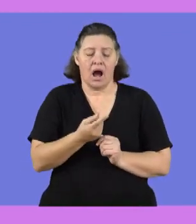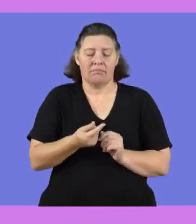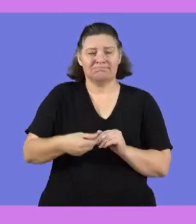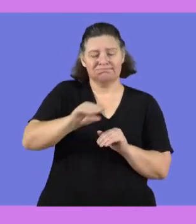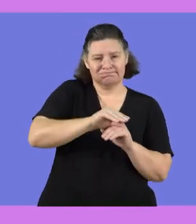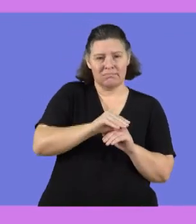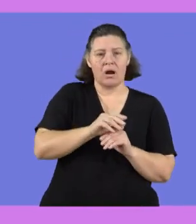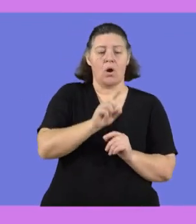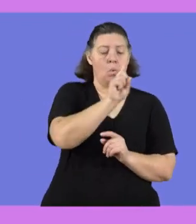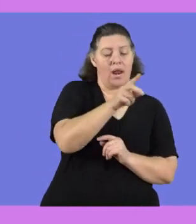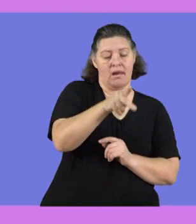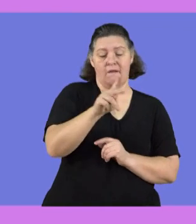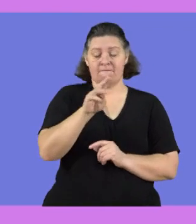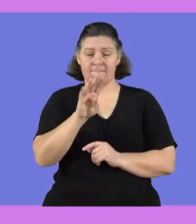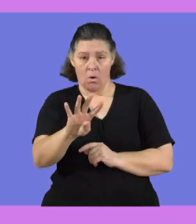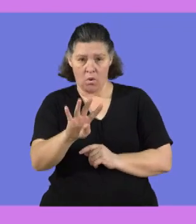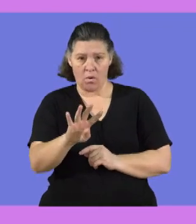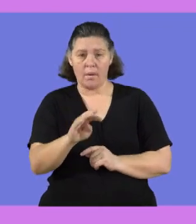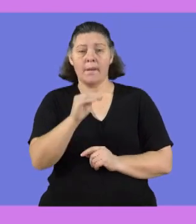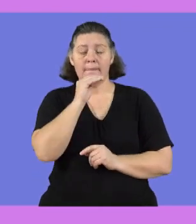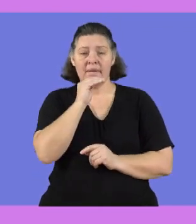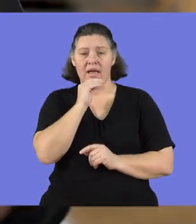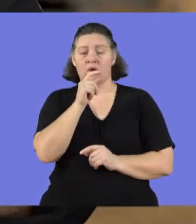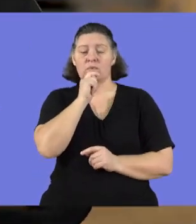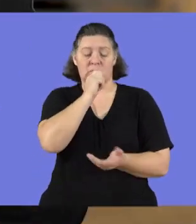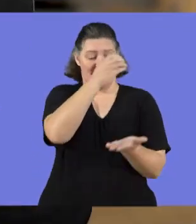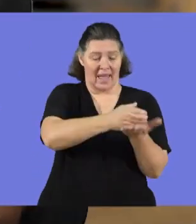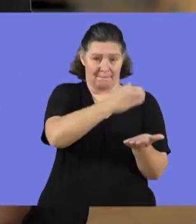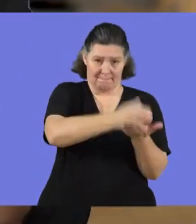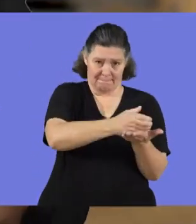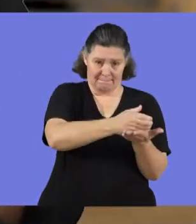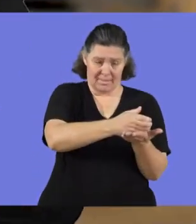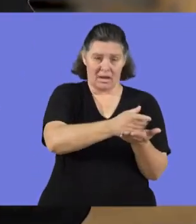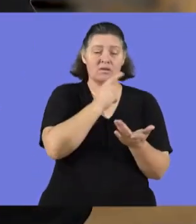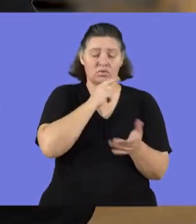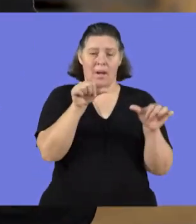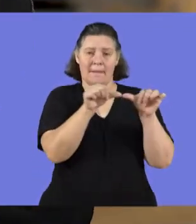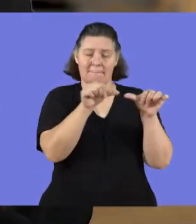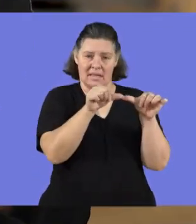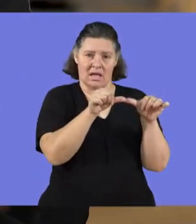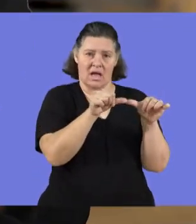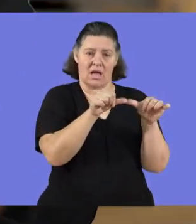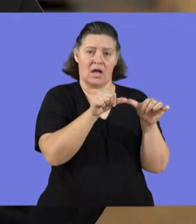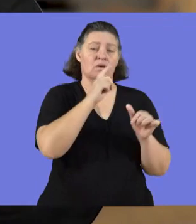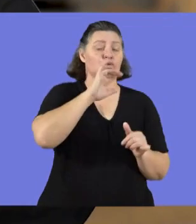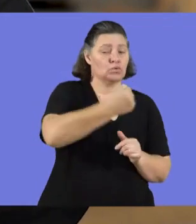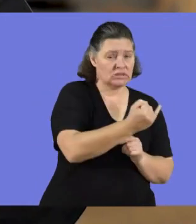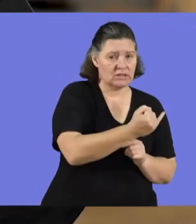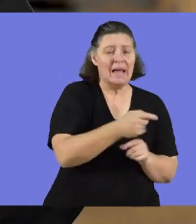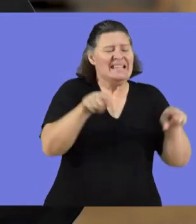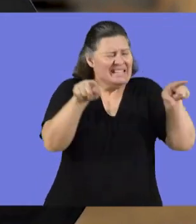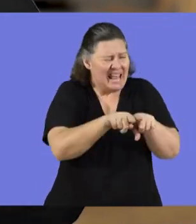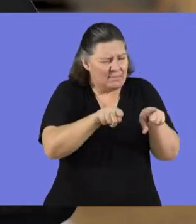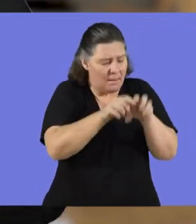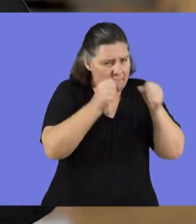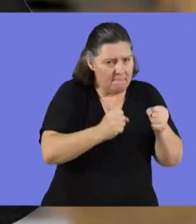say you dilute the juice in the ratio 1 is to 4, if you are using the cup to measure the juice, you must also